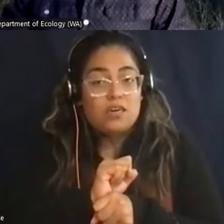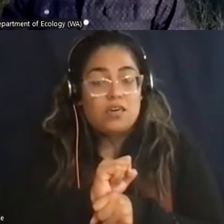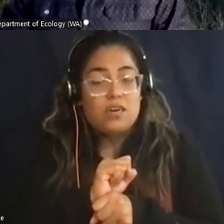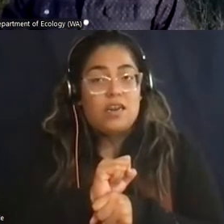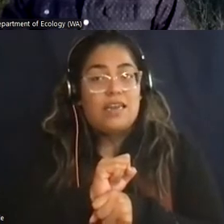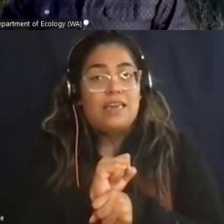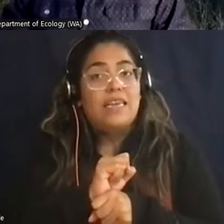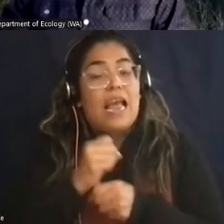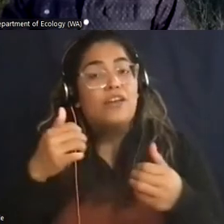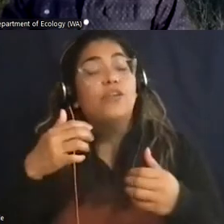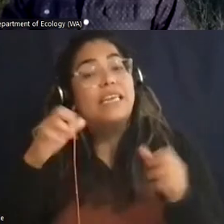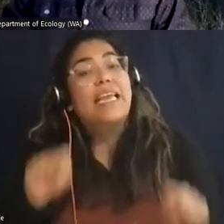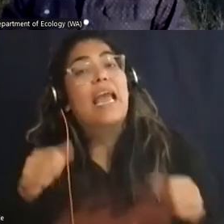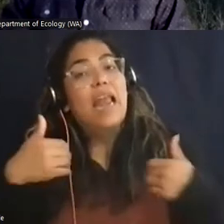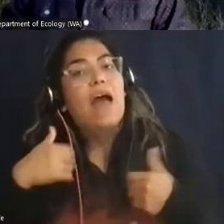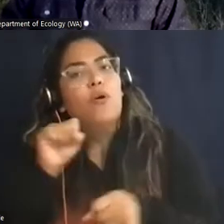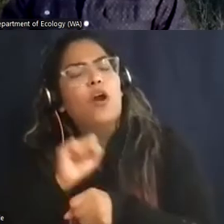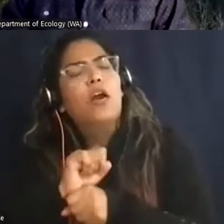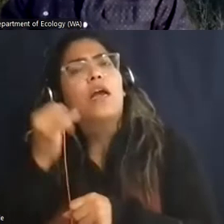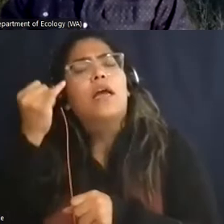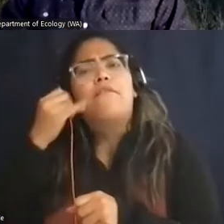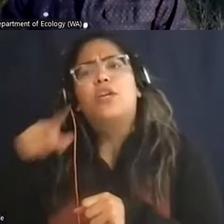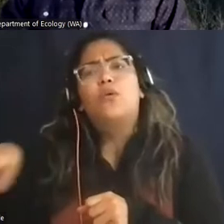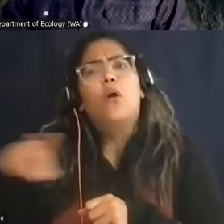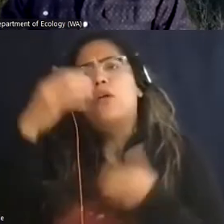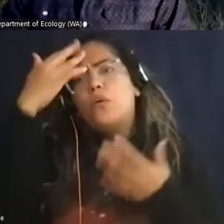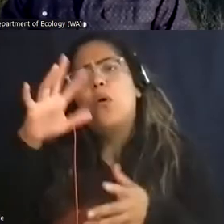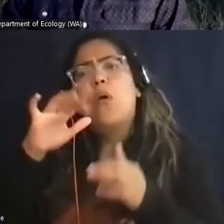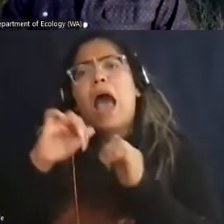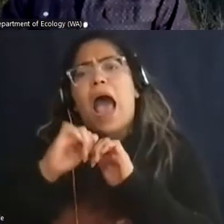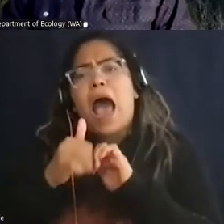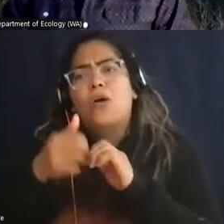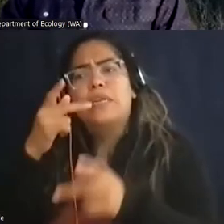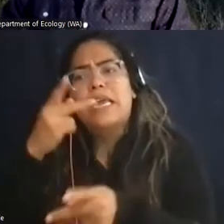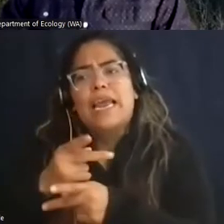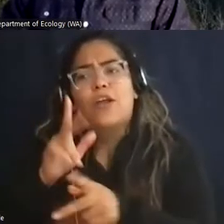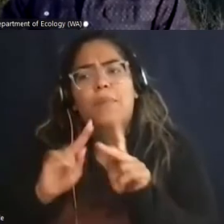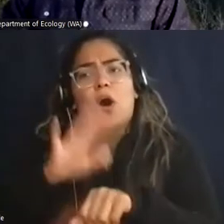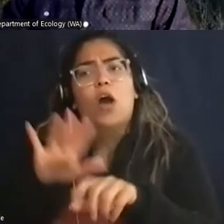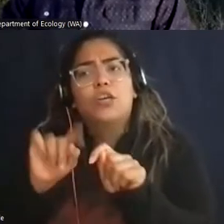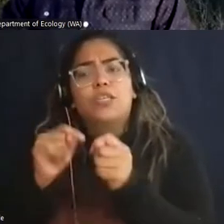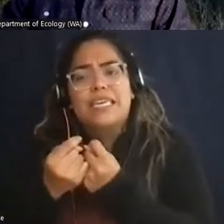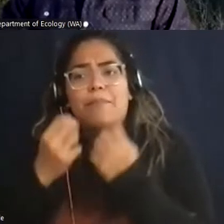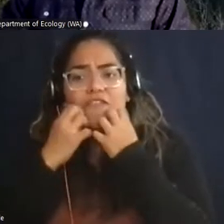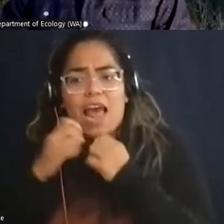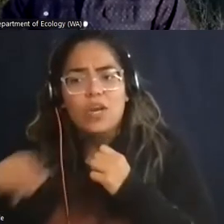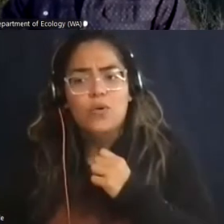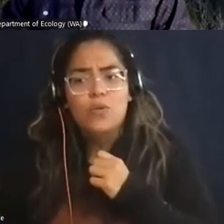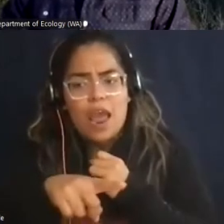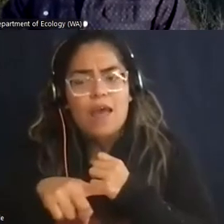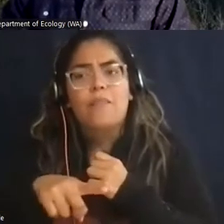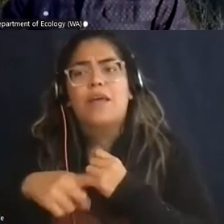team by, you know, engaging with them and valuing what they bring and cutting the